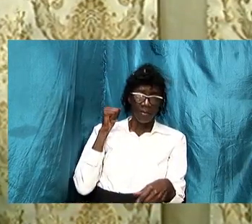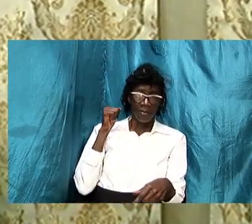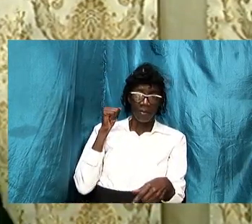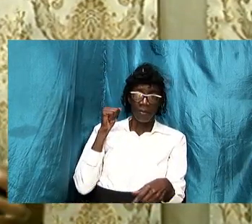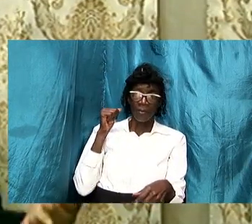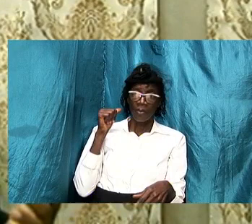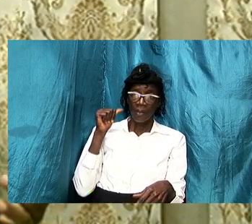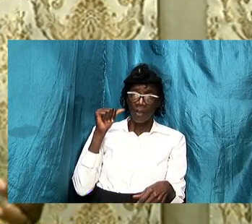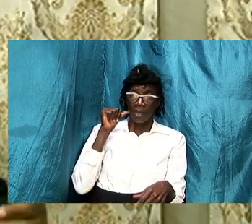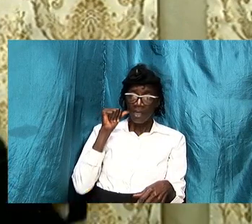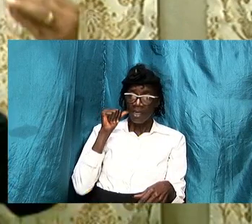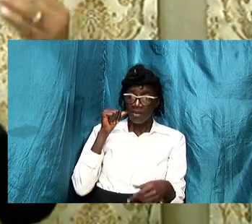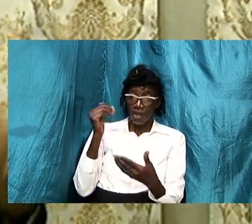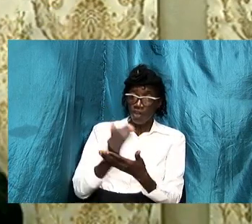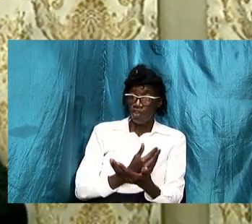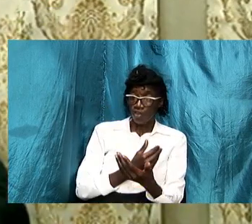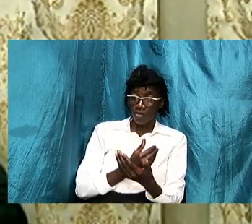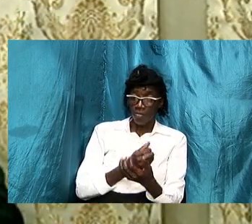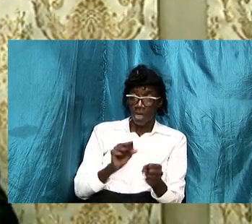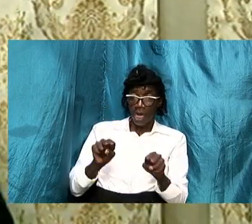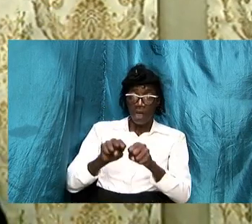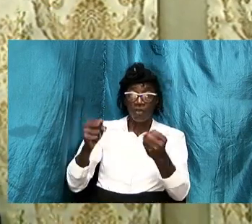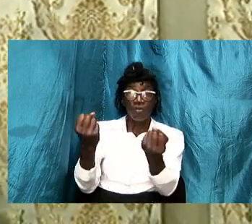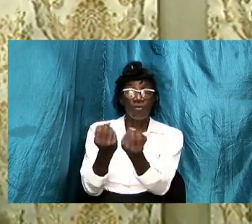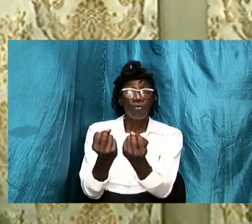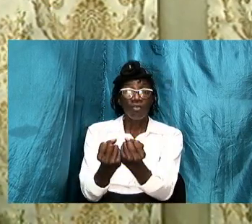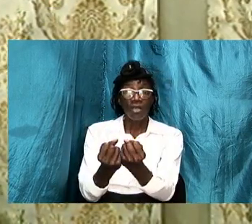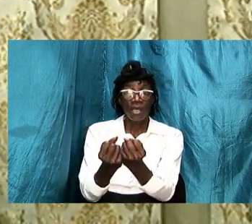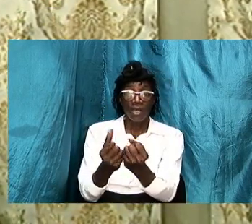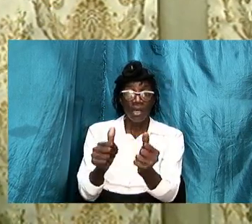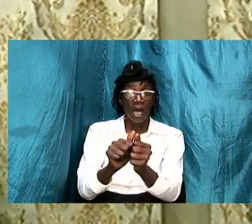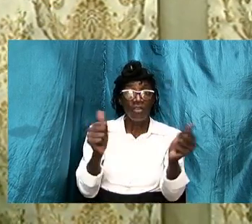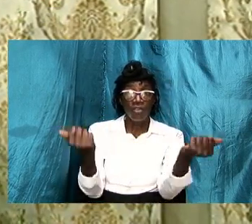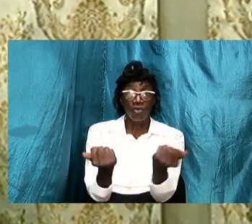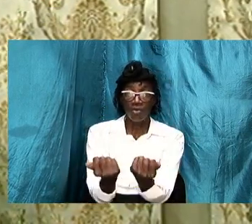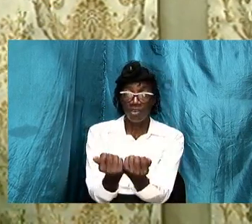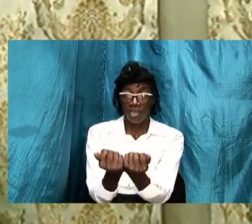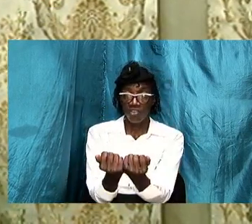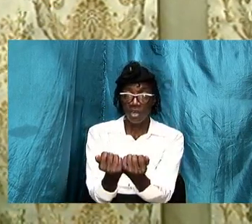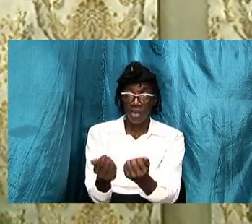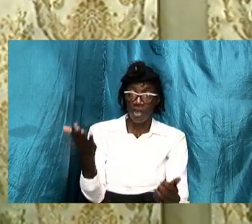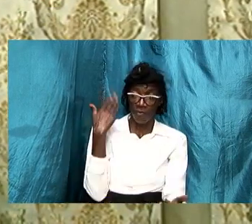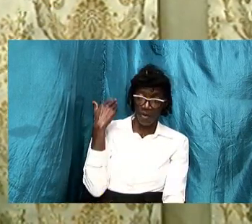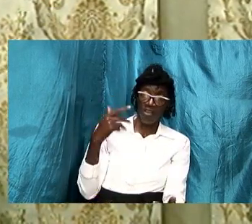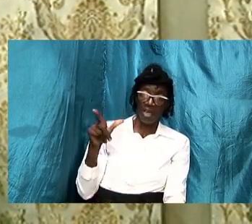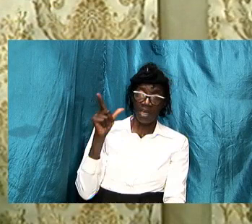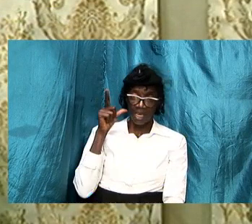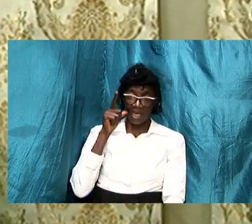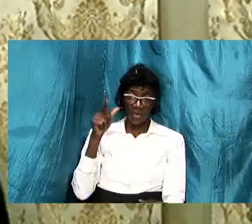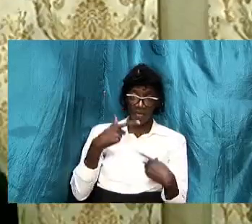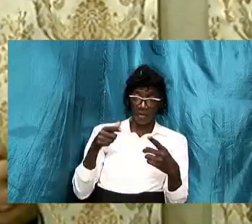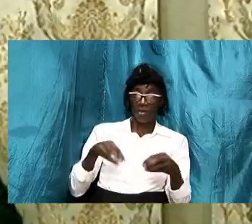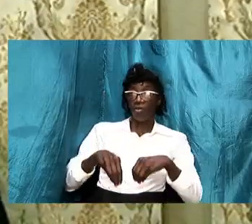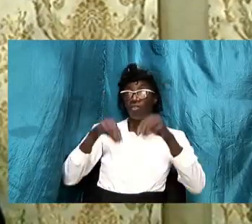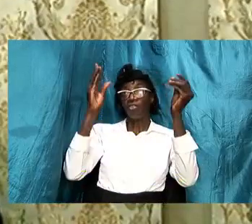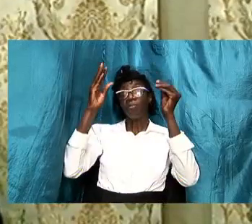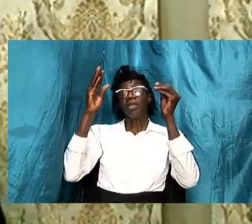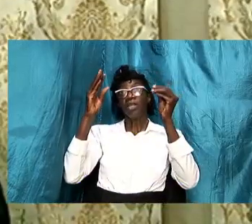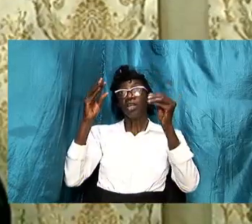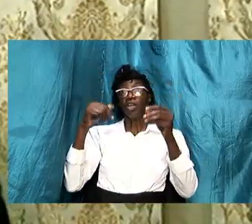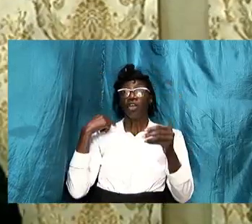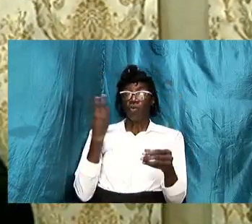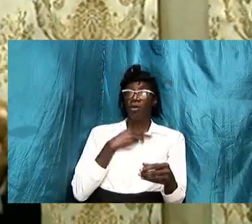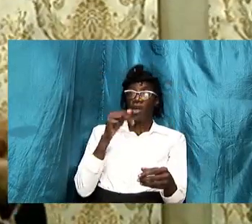associations we reject ladies talking about they are going to submit to their husbands we are not slaves